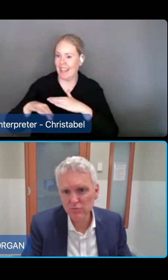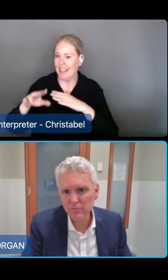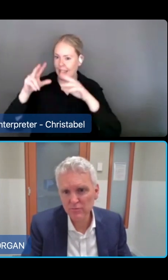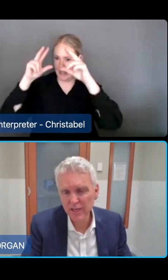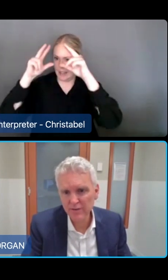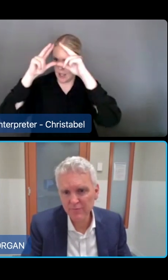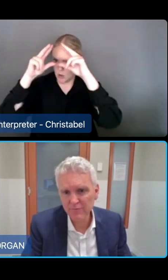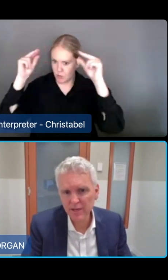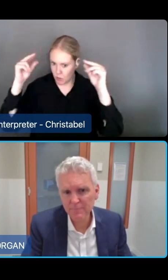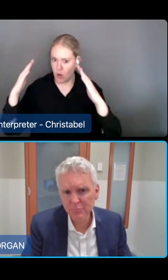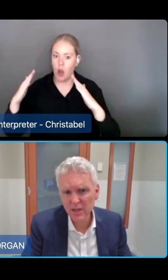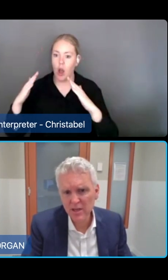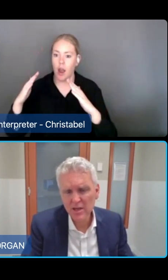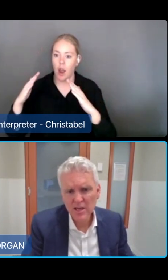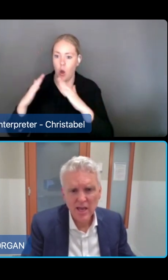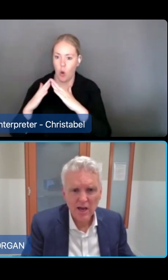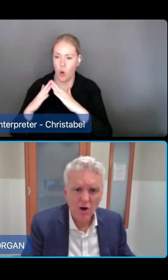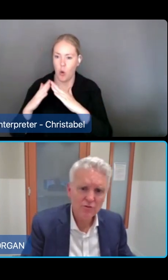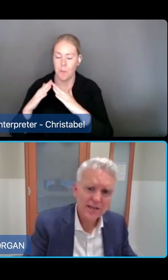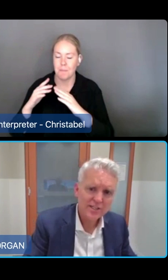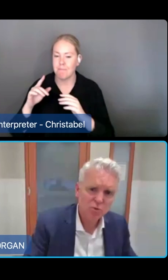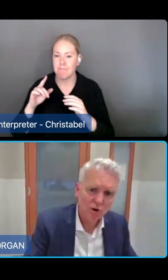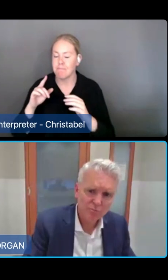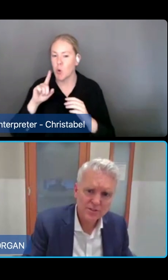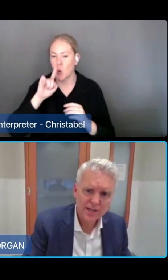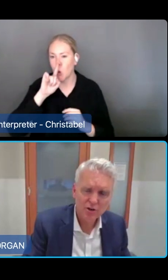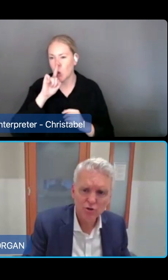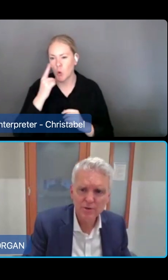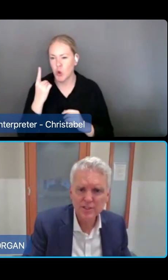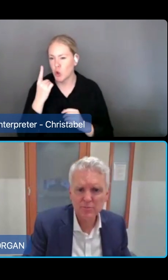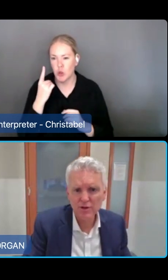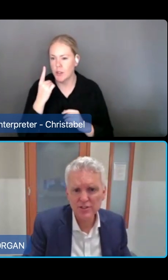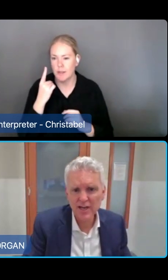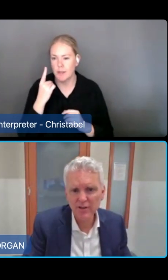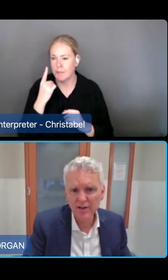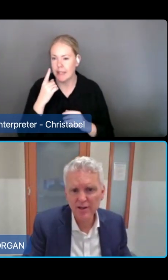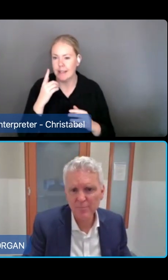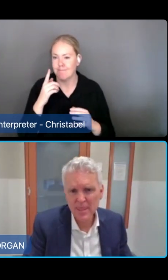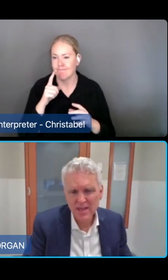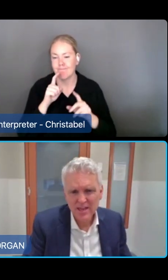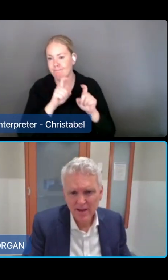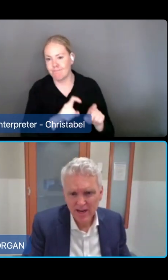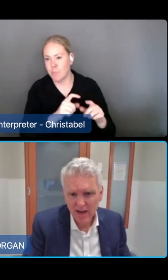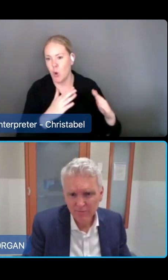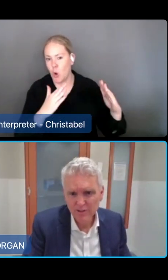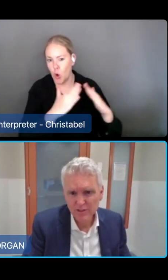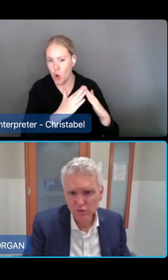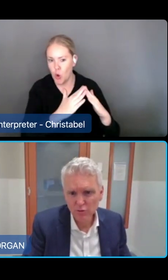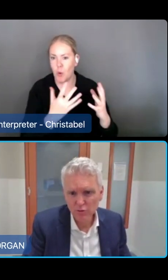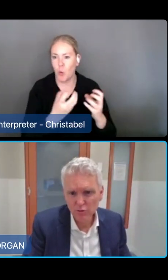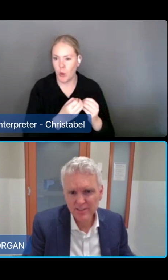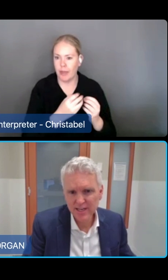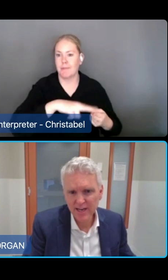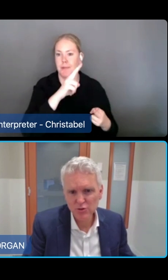residential care funding. Of the remaining 12% who could be supported safely at home about half would